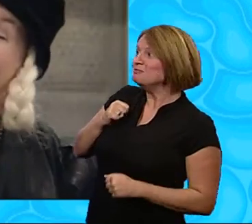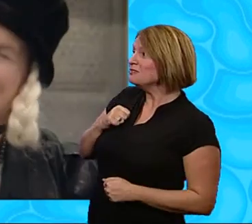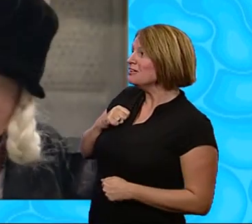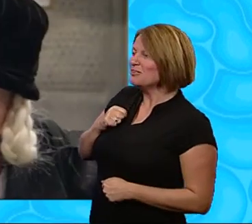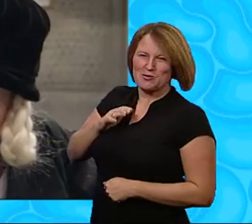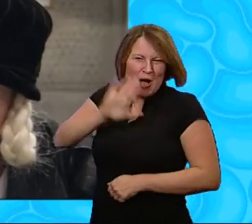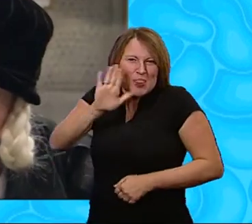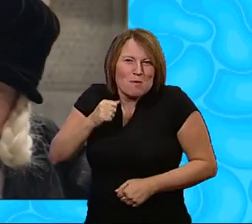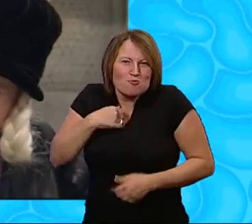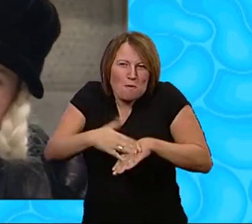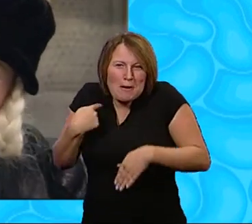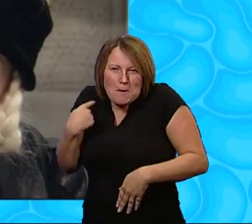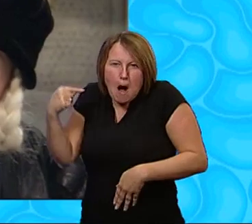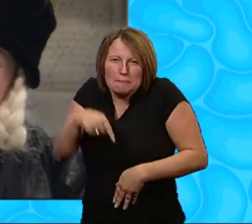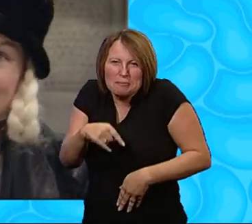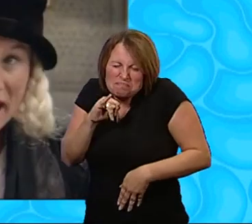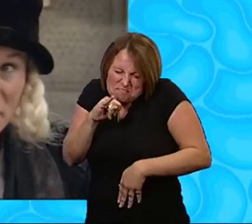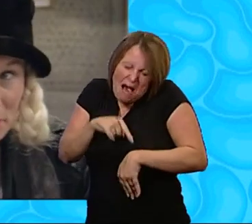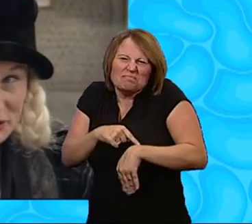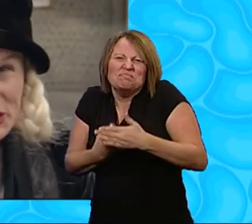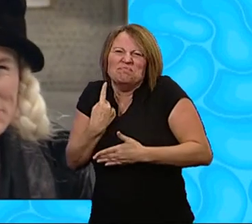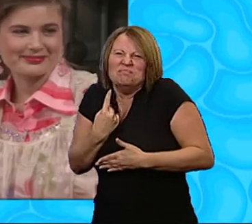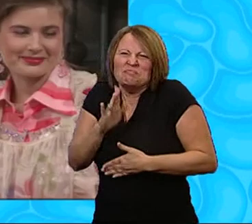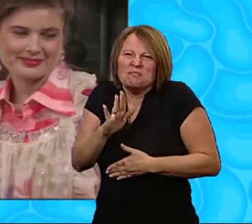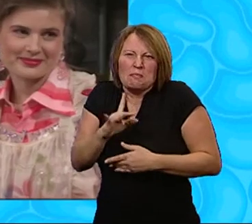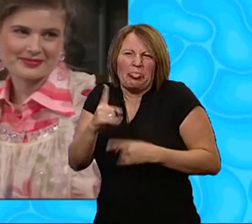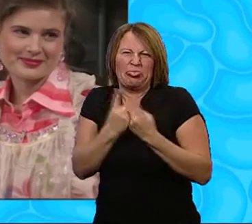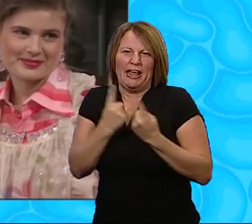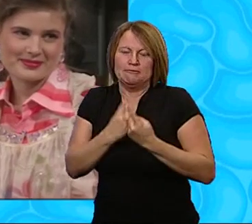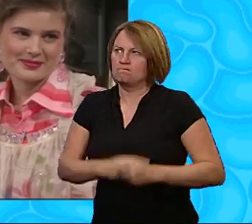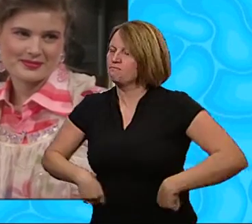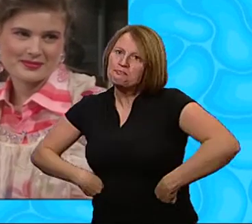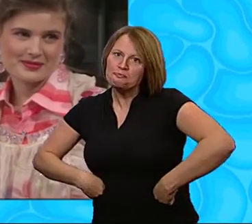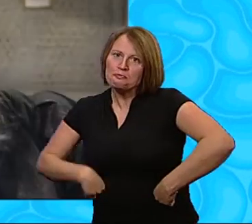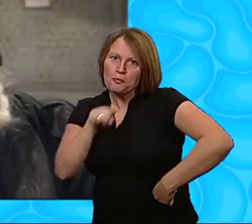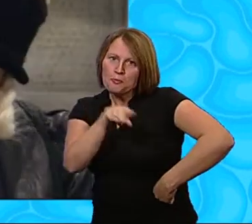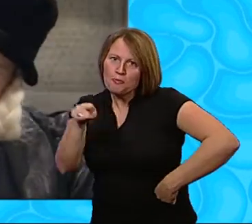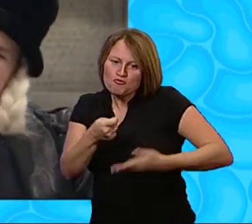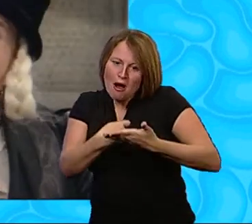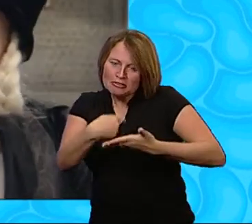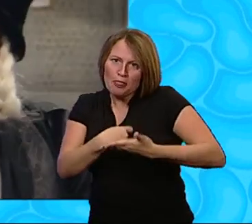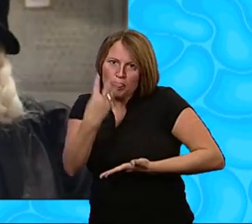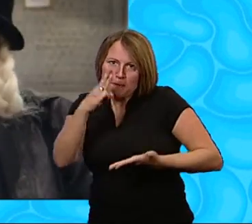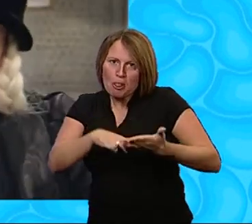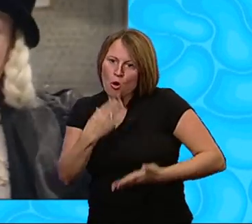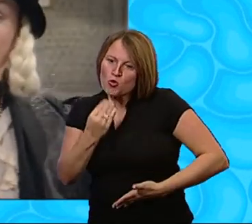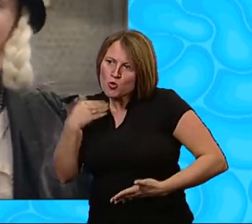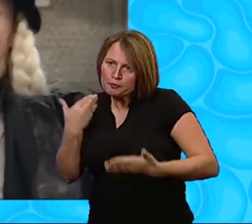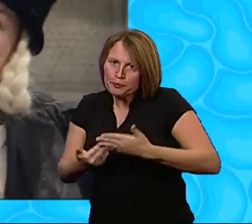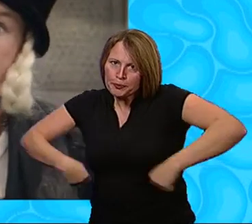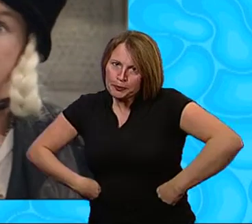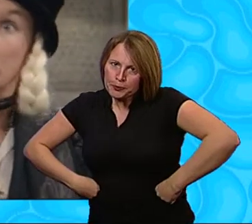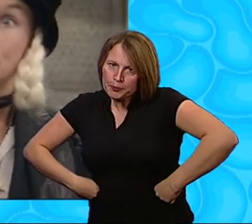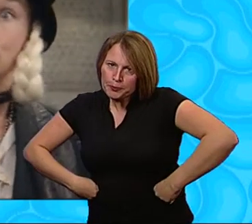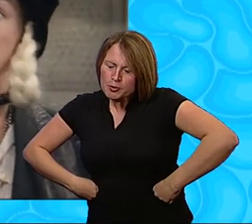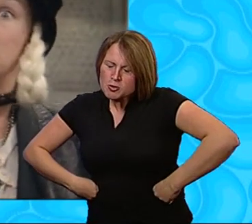I hope you don't mind me popping in at an unopportune moment But, well, the thing is, dear That your